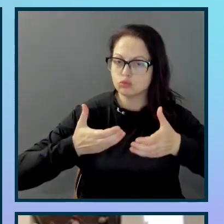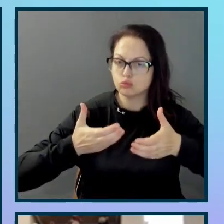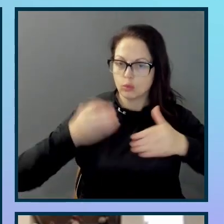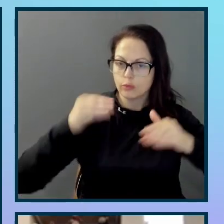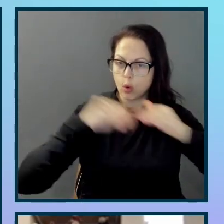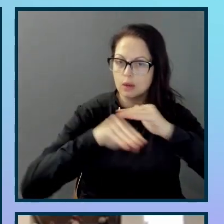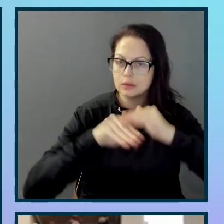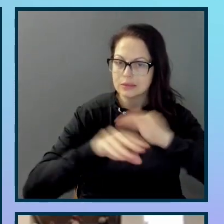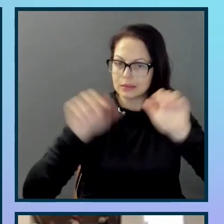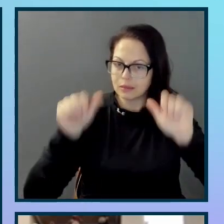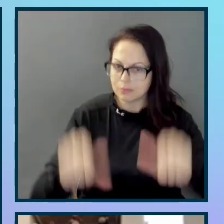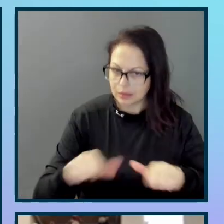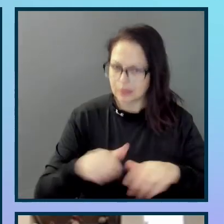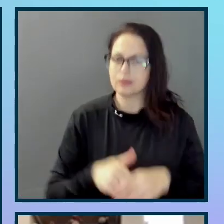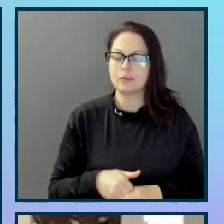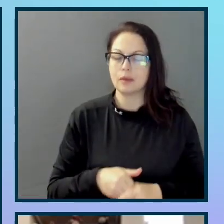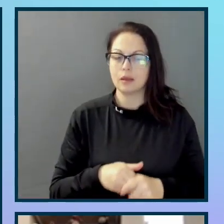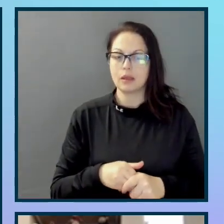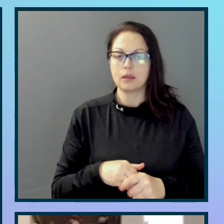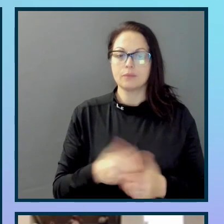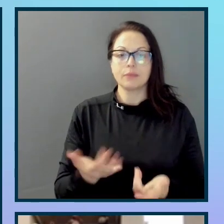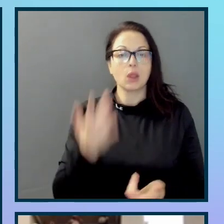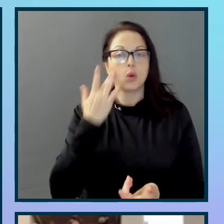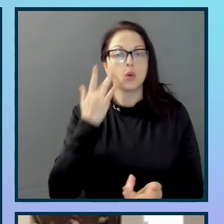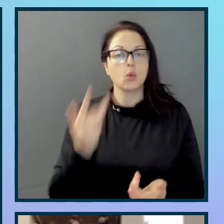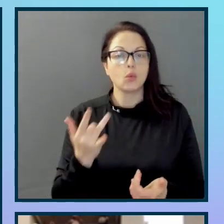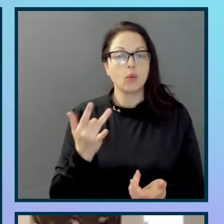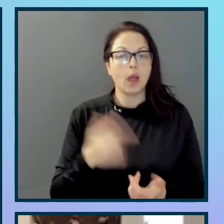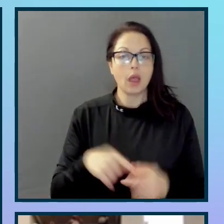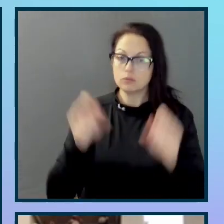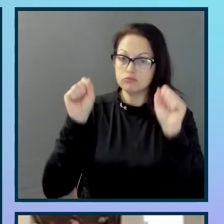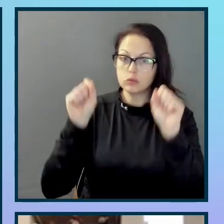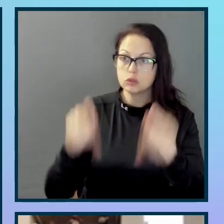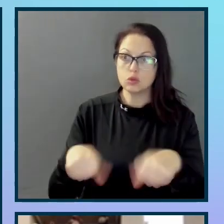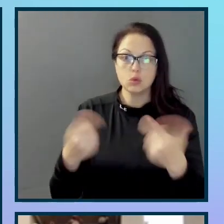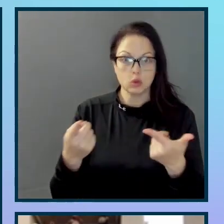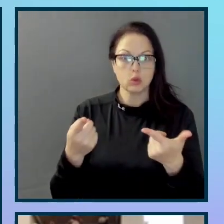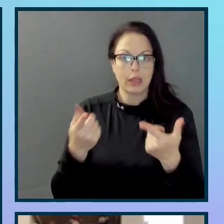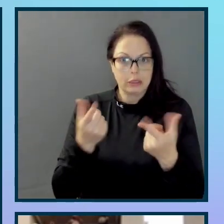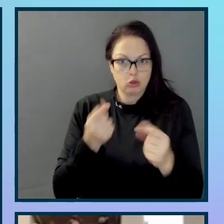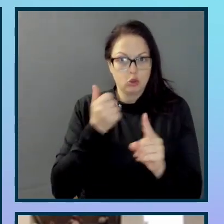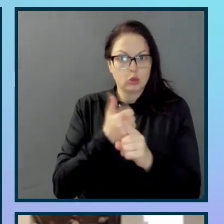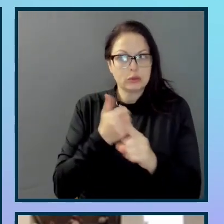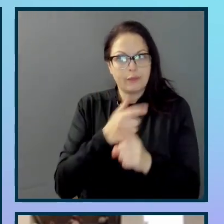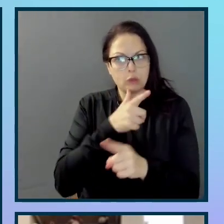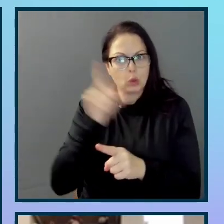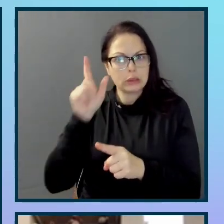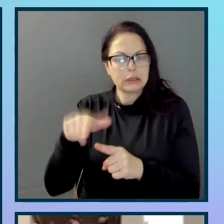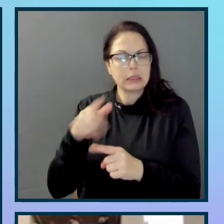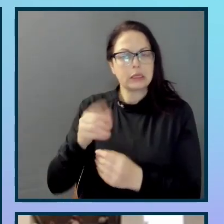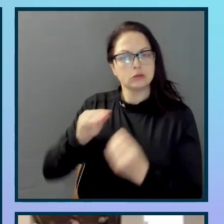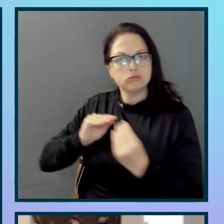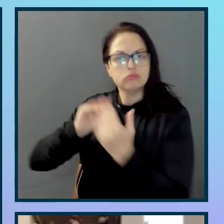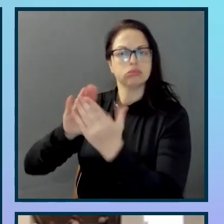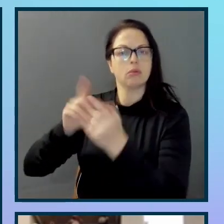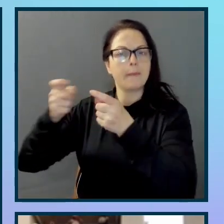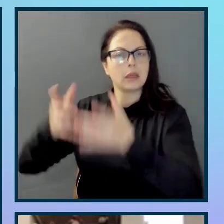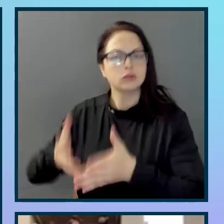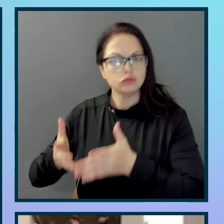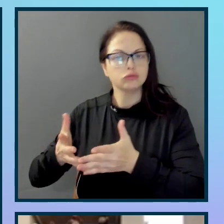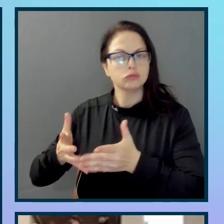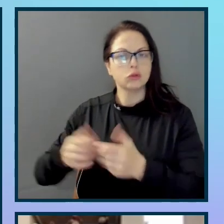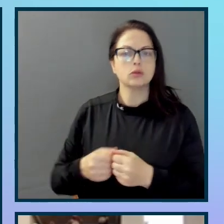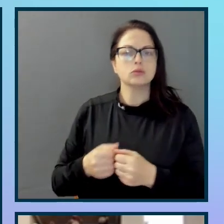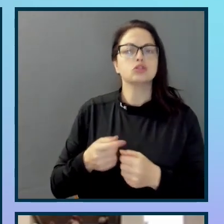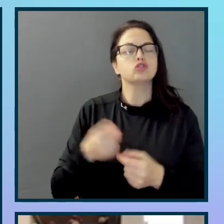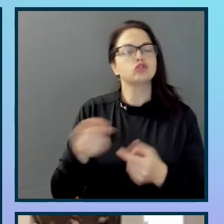is often the ability to get things done without having to go through layers of management. Find other people who are of a similar mindset and start